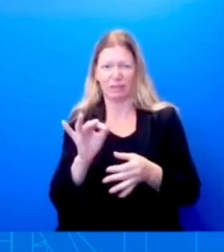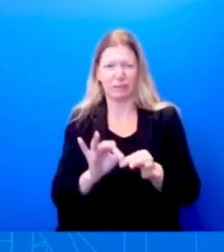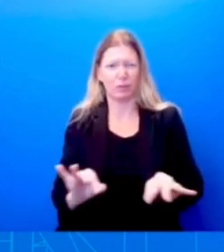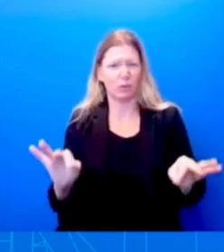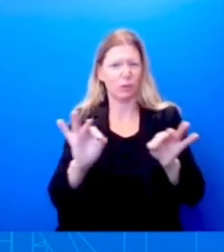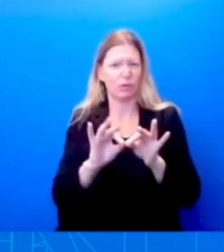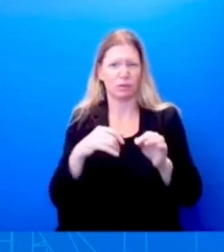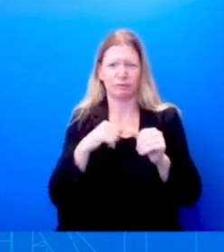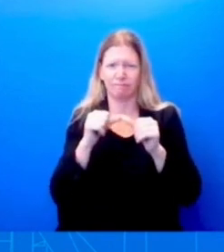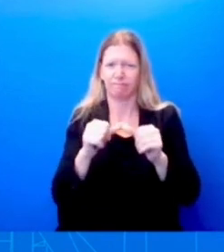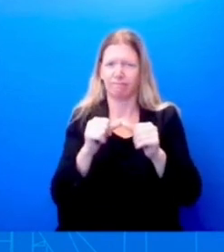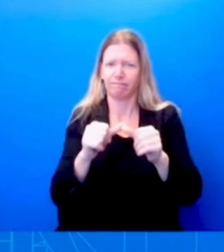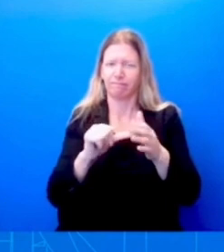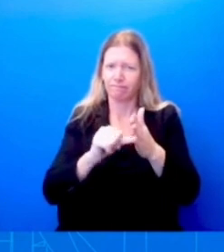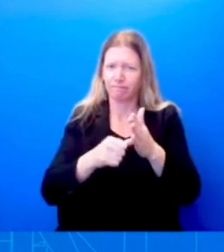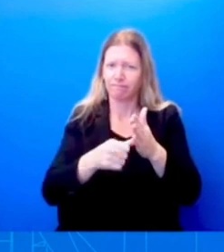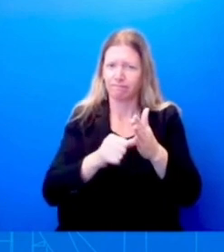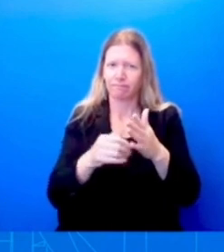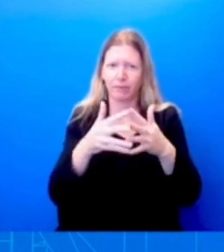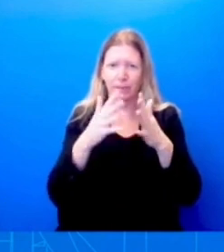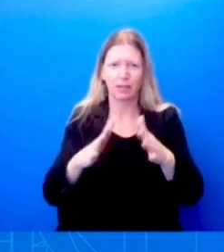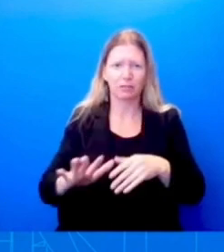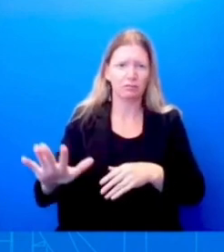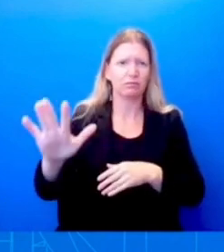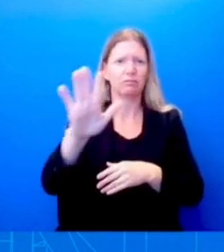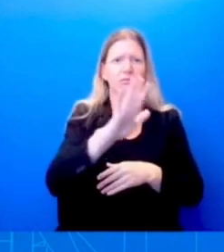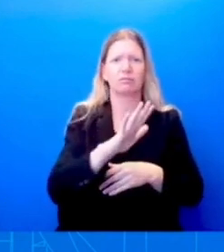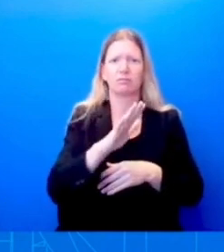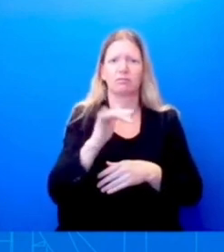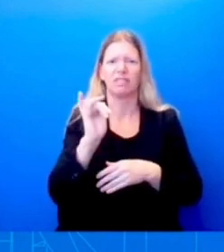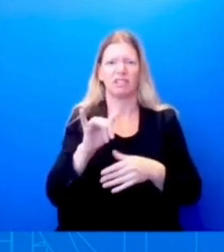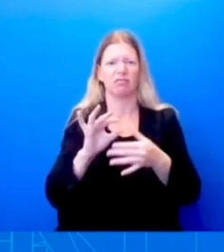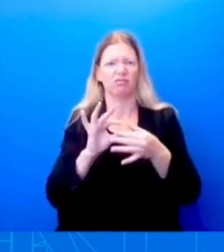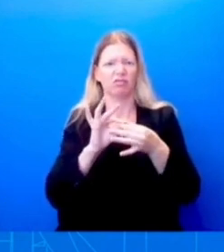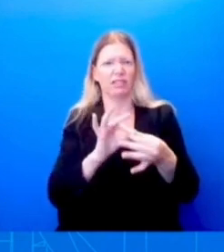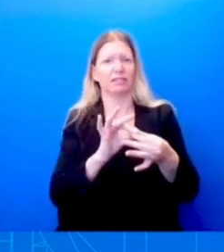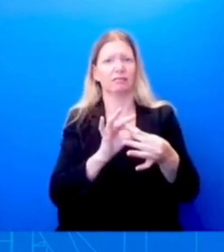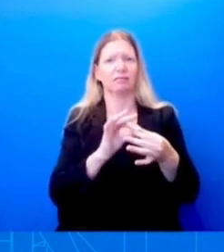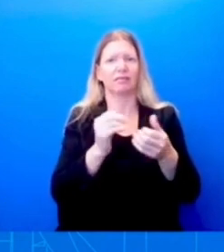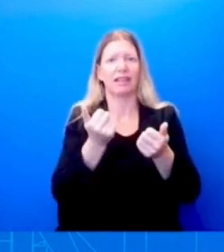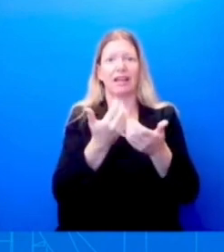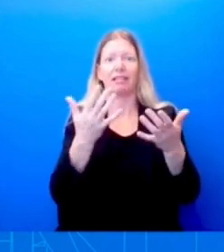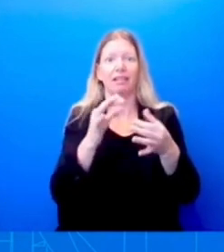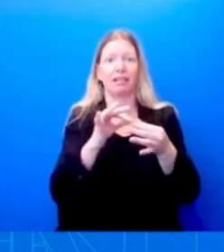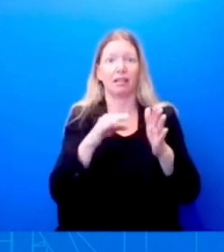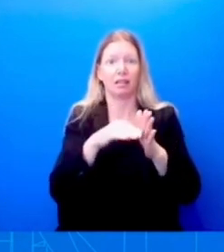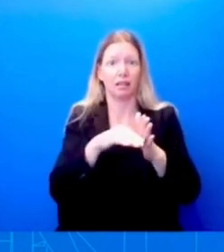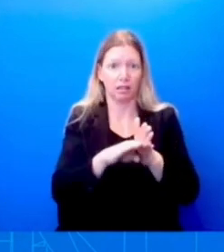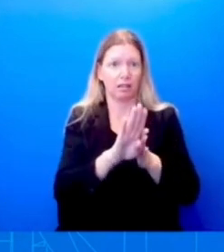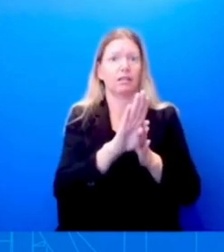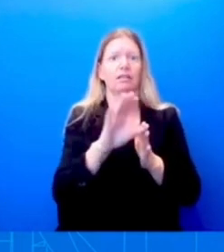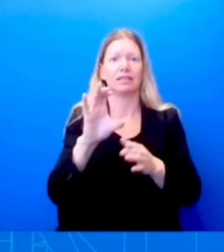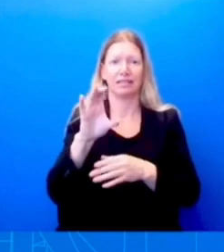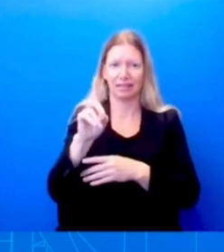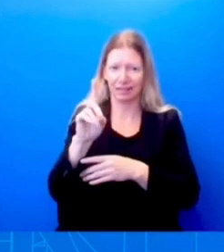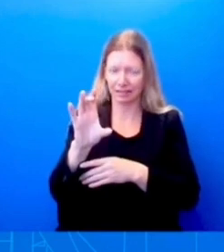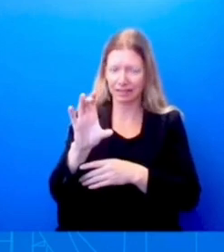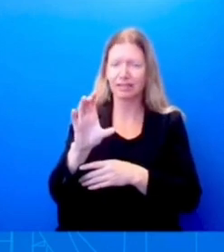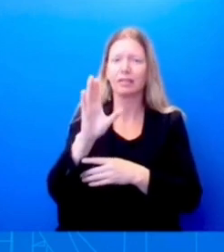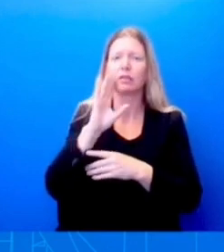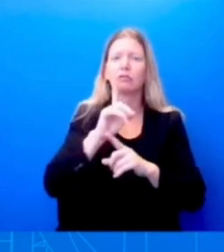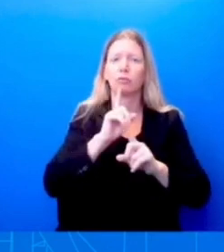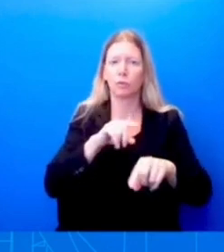while the CDC is reporting an increase in infections and hospital admissions overall remains low.